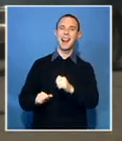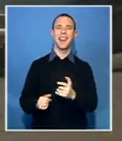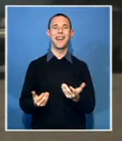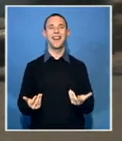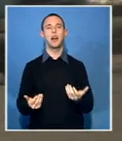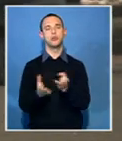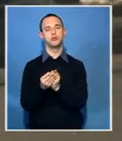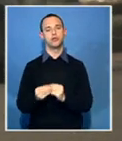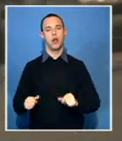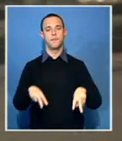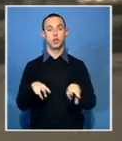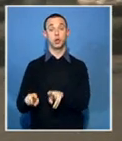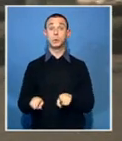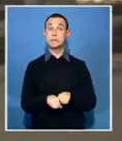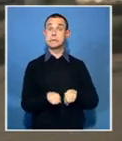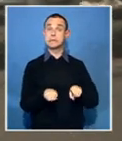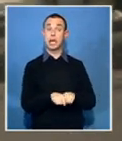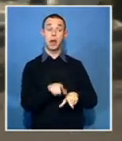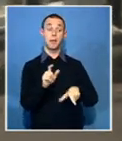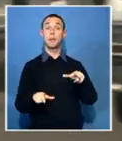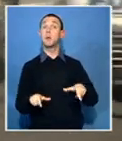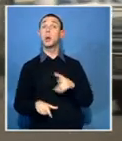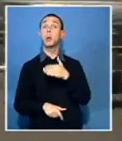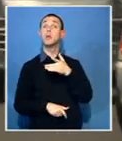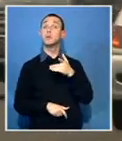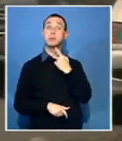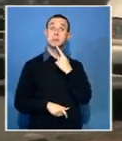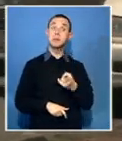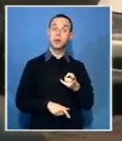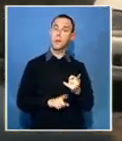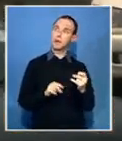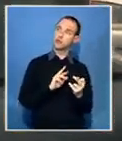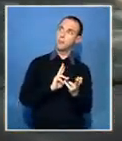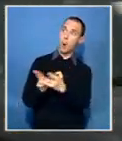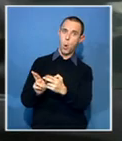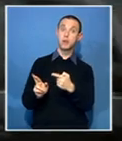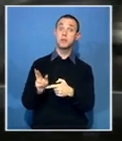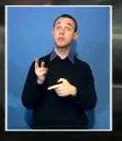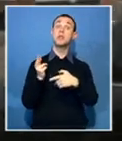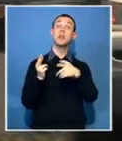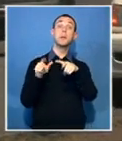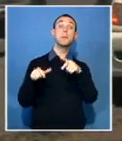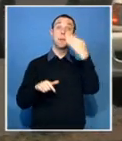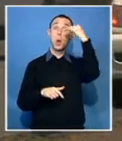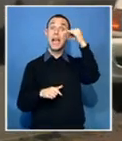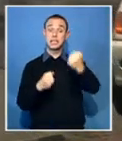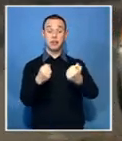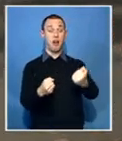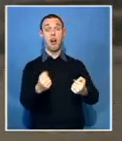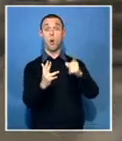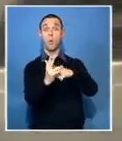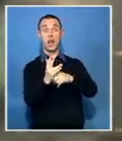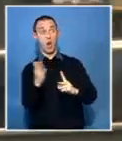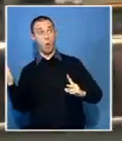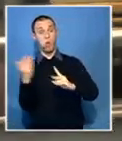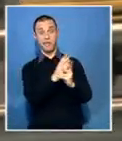called on the public to report officers who smash windscreens, but years of corruption have eroded public confidence in the state, a confidence